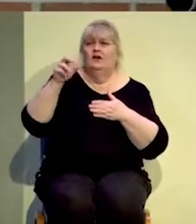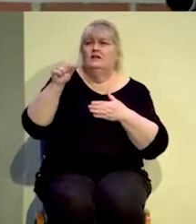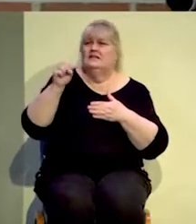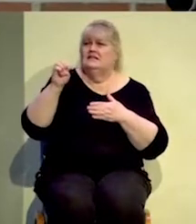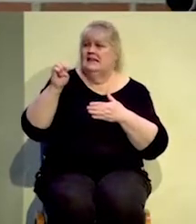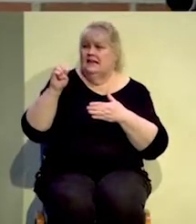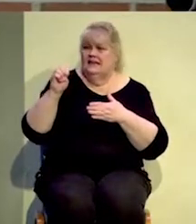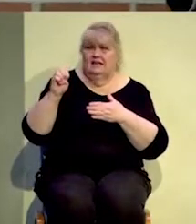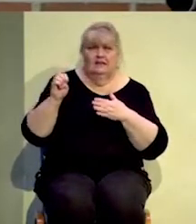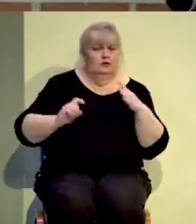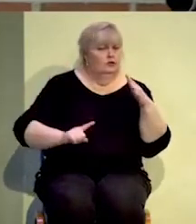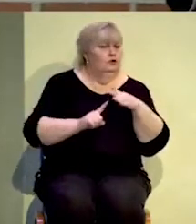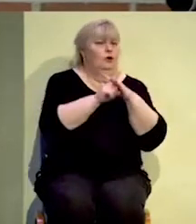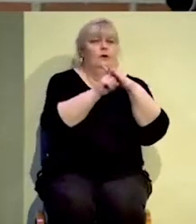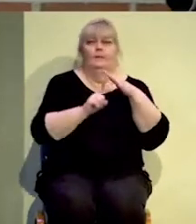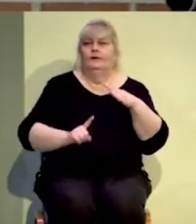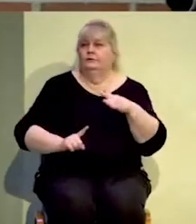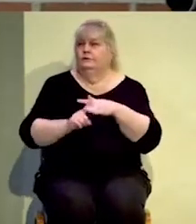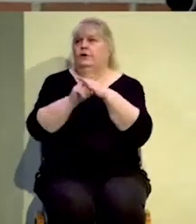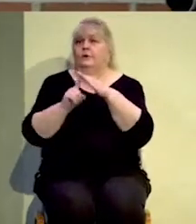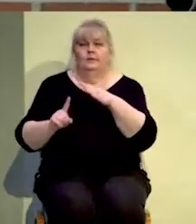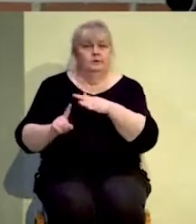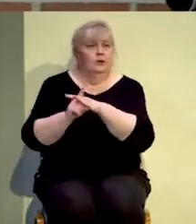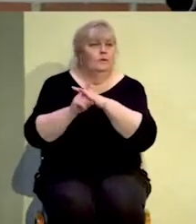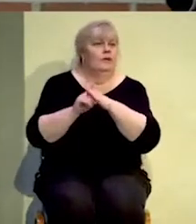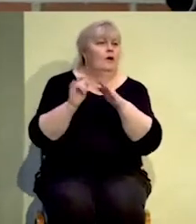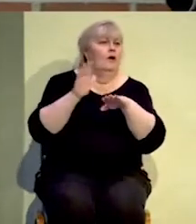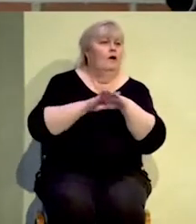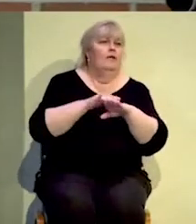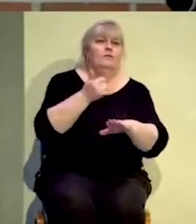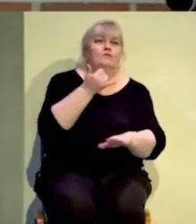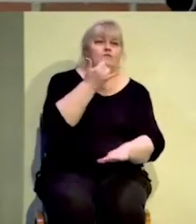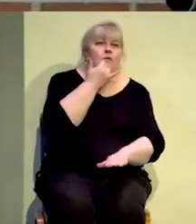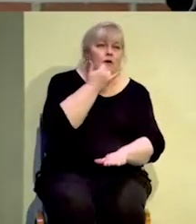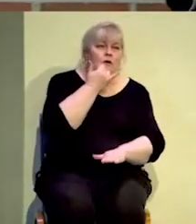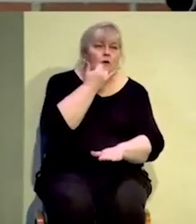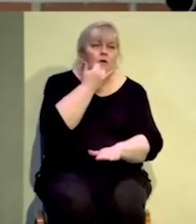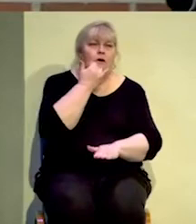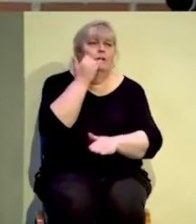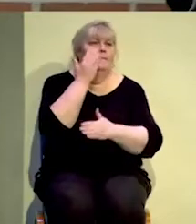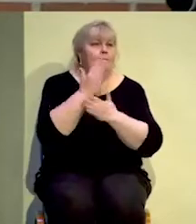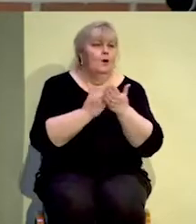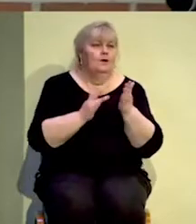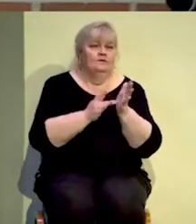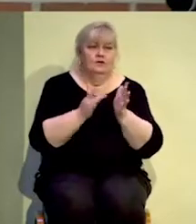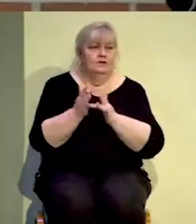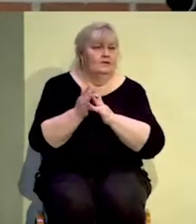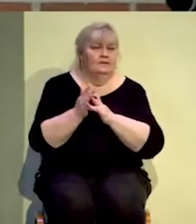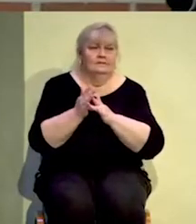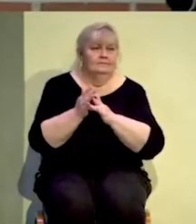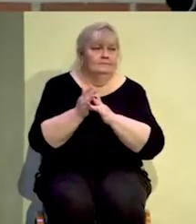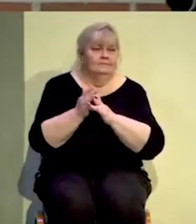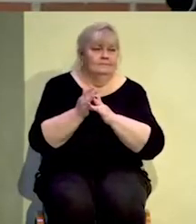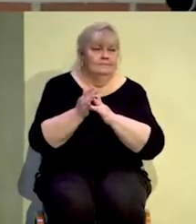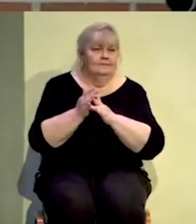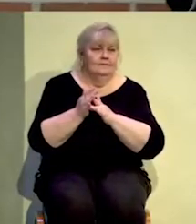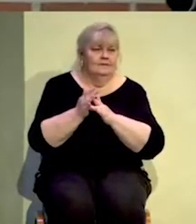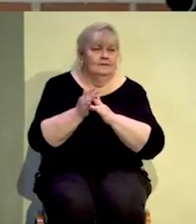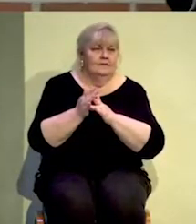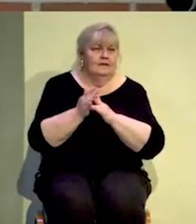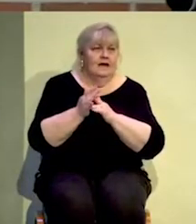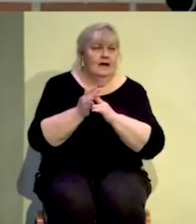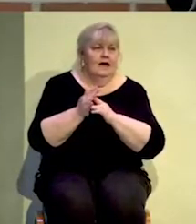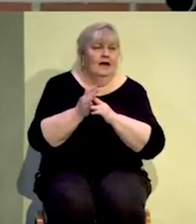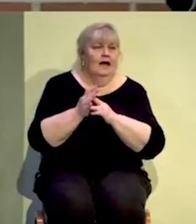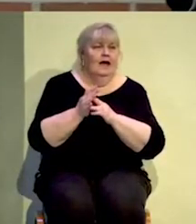always showing up and are always on the wrong side of Jesus. I had a conversation in the last